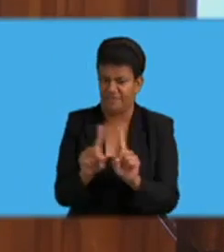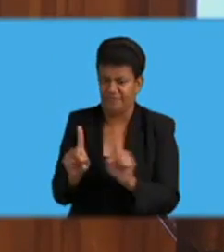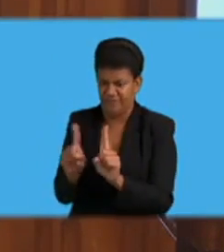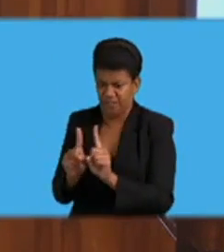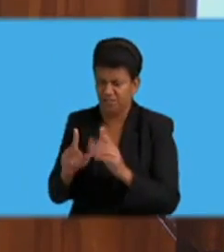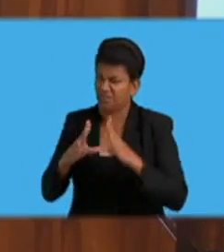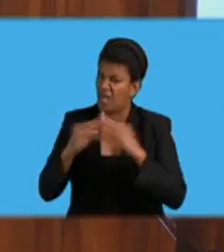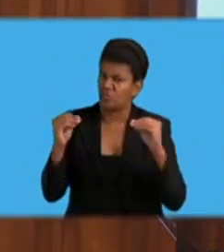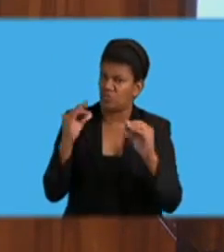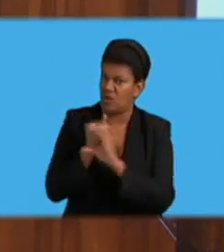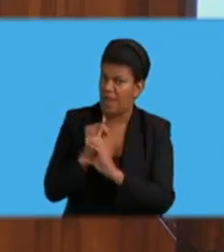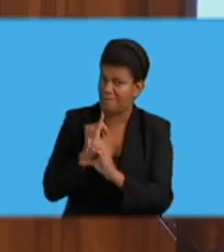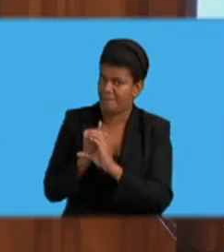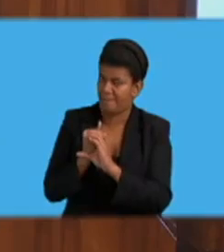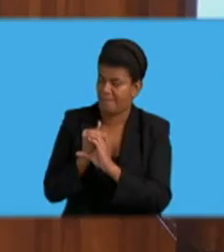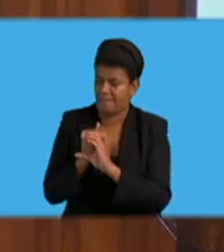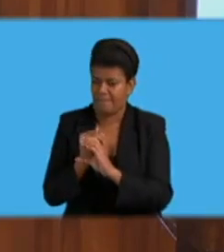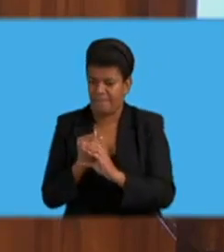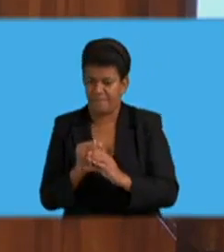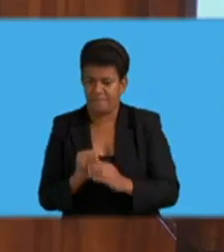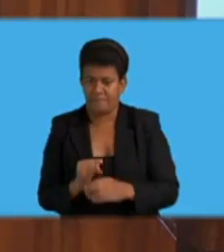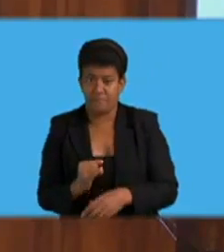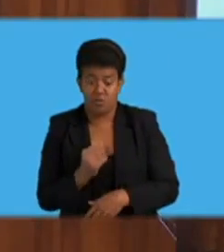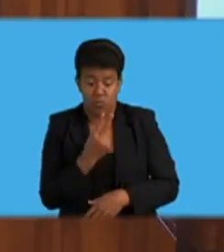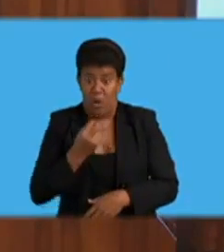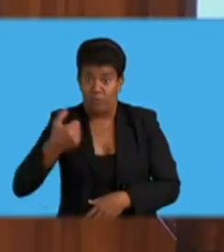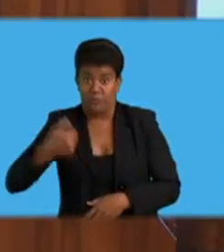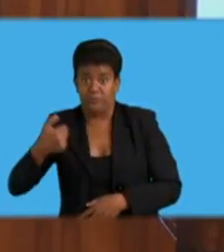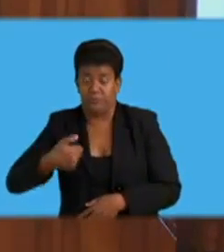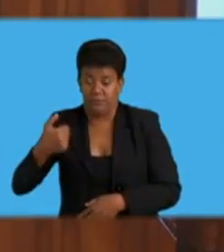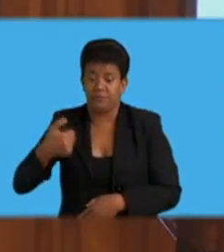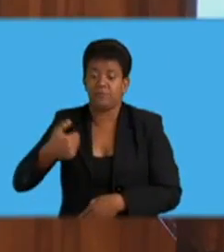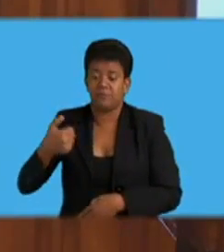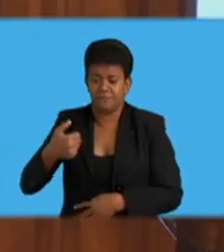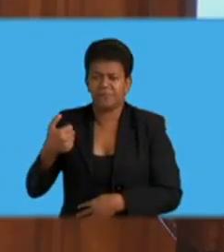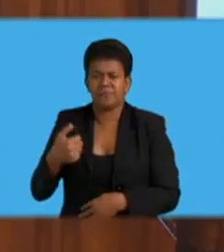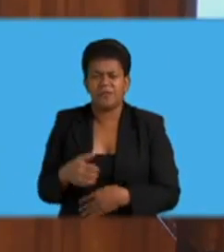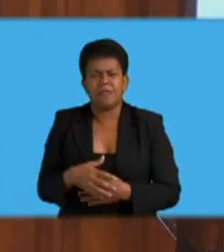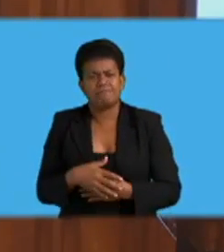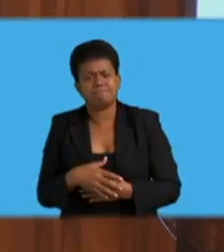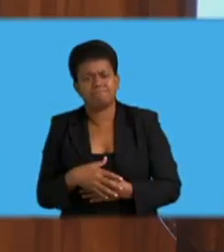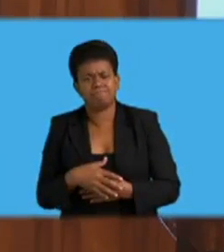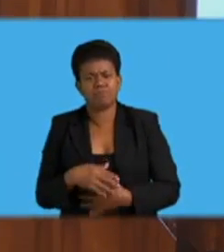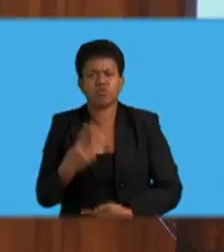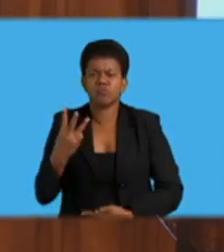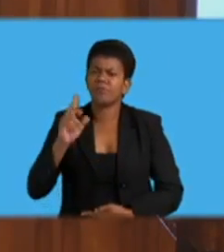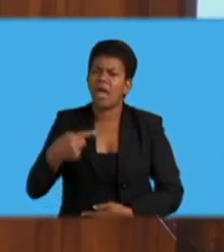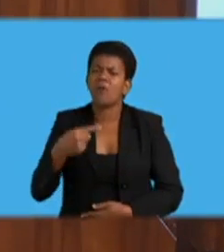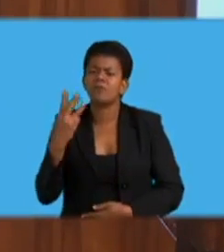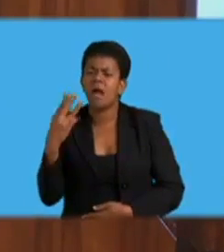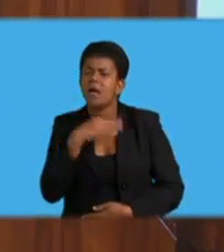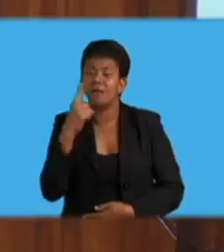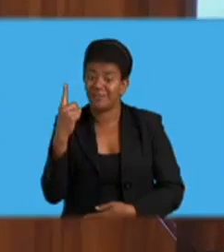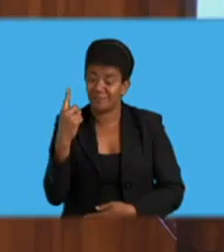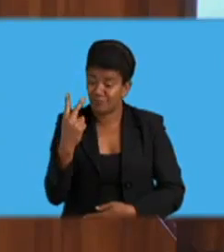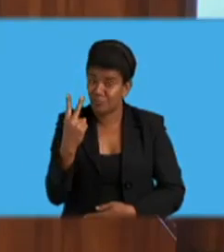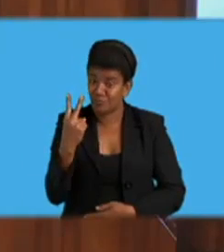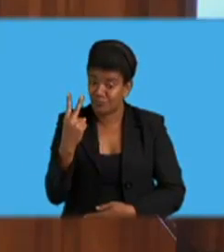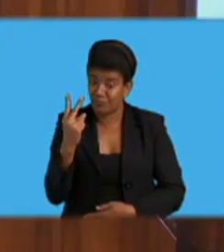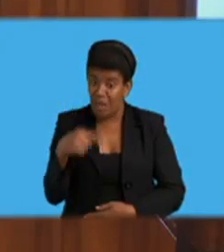Speaker, in 2016, out of the 3,182 criminal cases reported